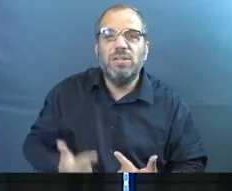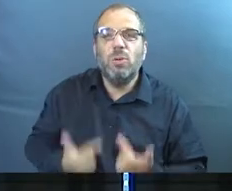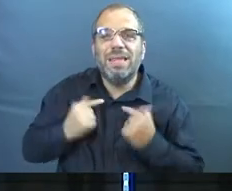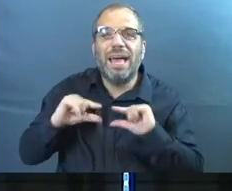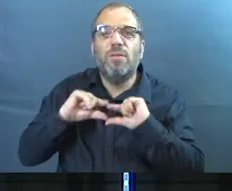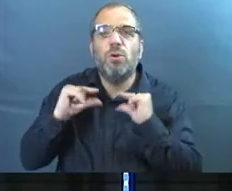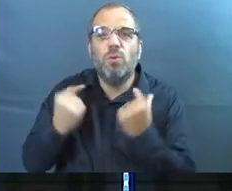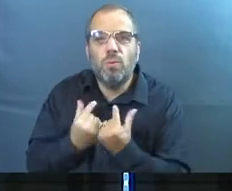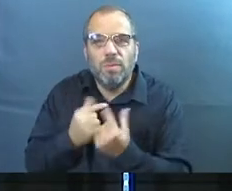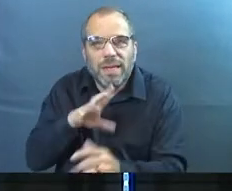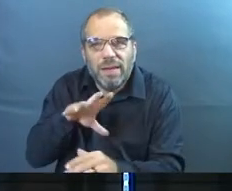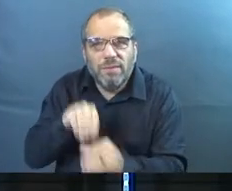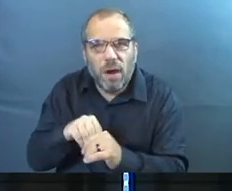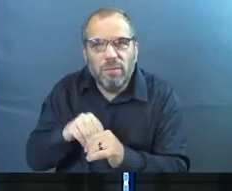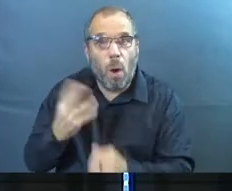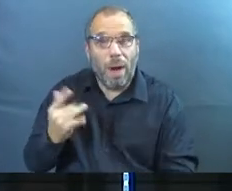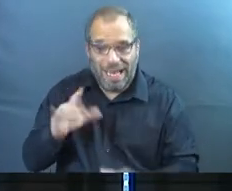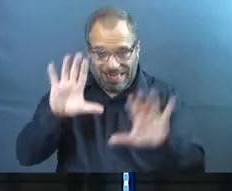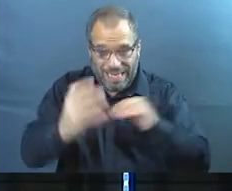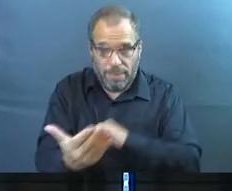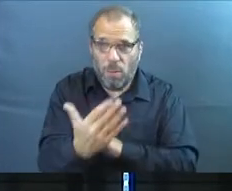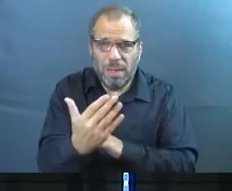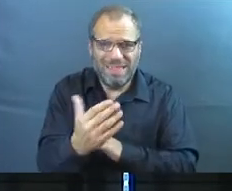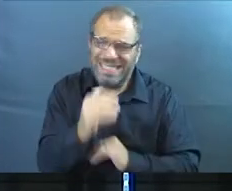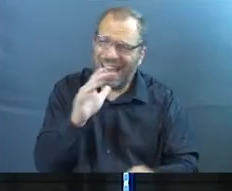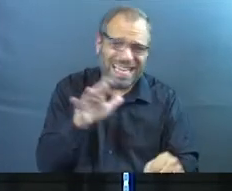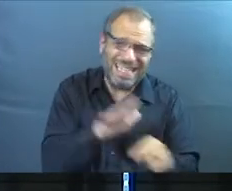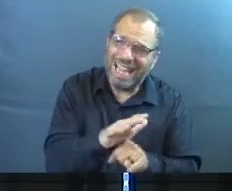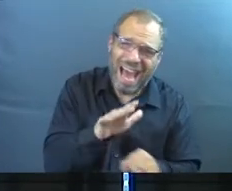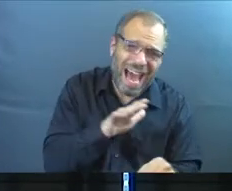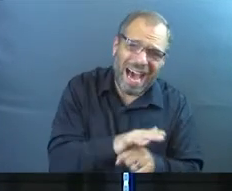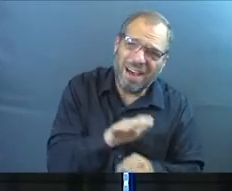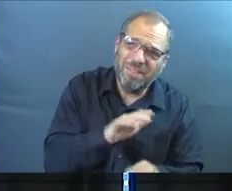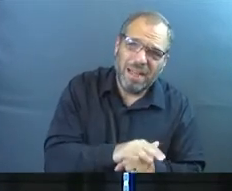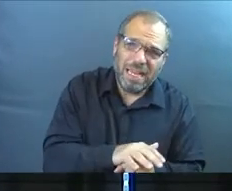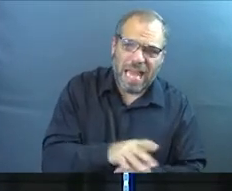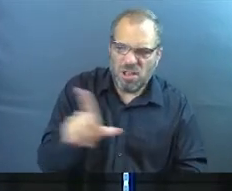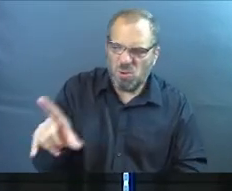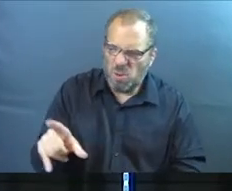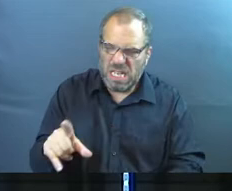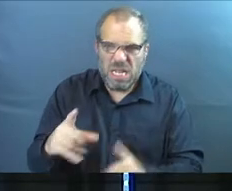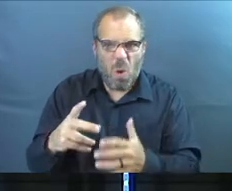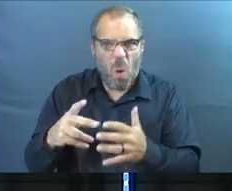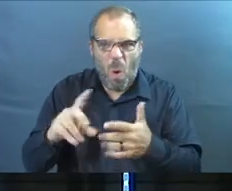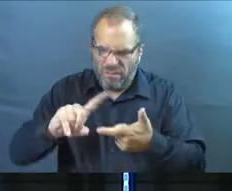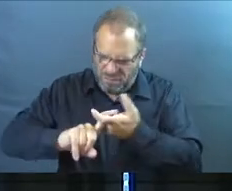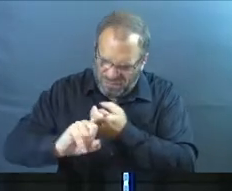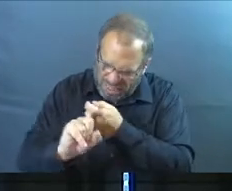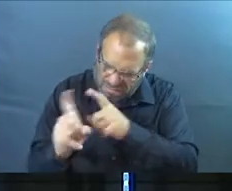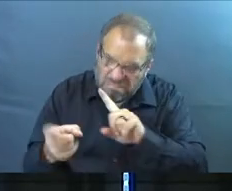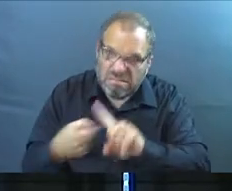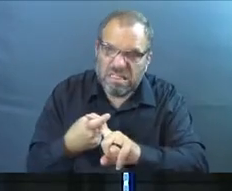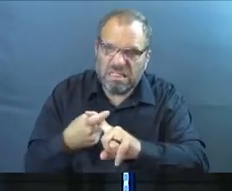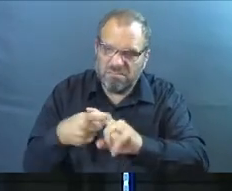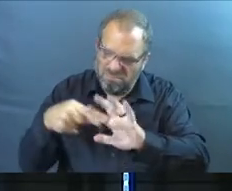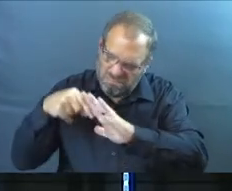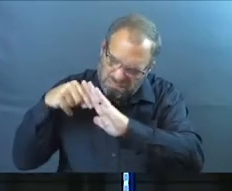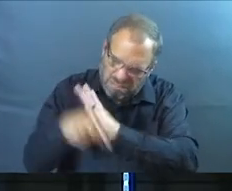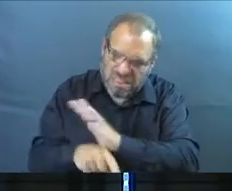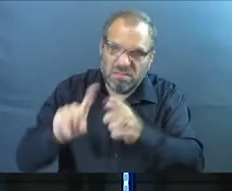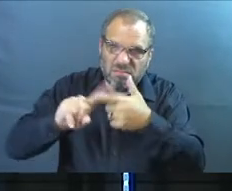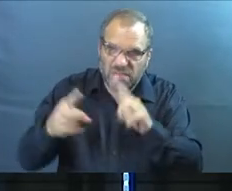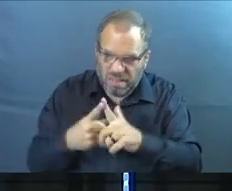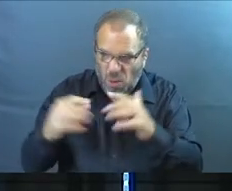group. Because Sunday morning isn't enough. And you need deep friendship. And you need to actually go there